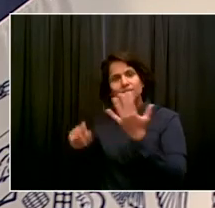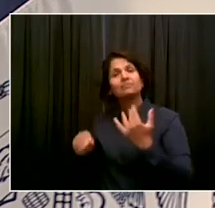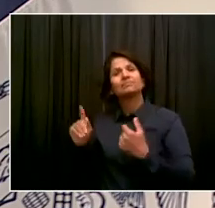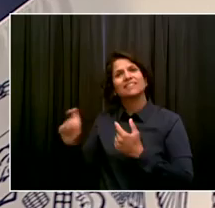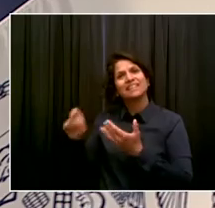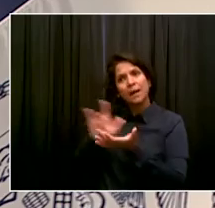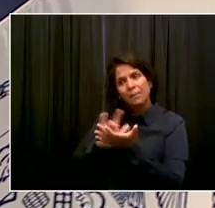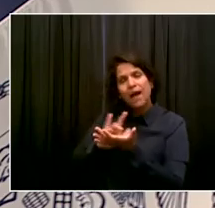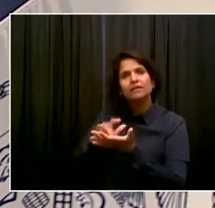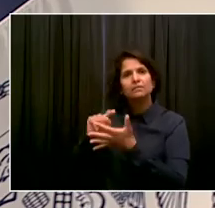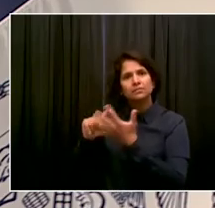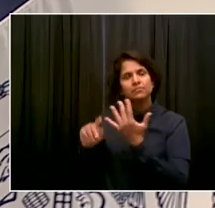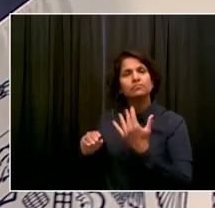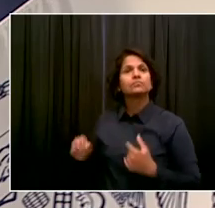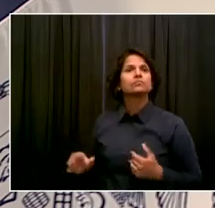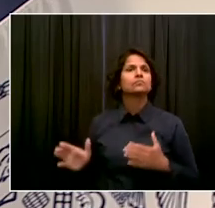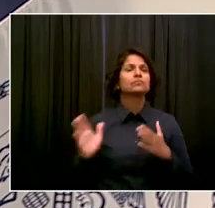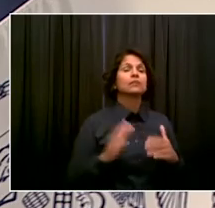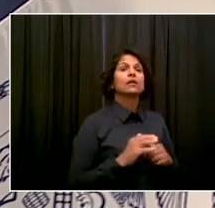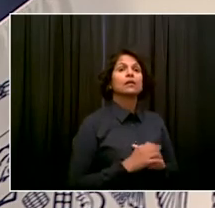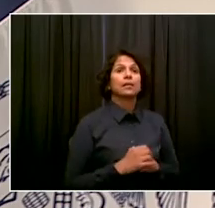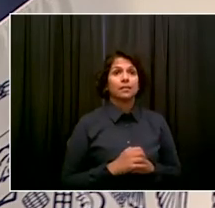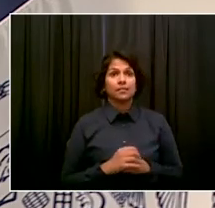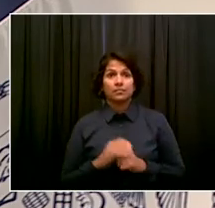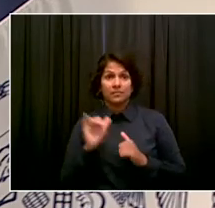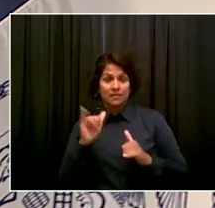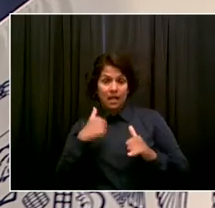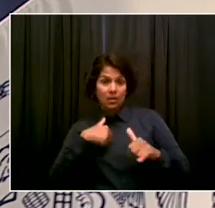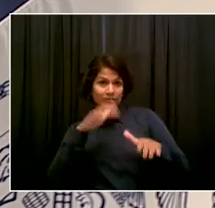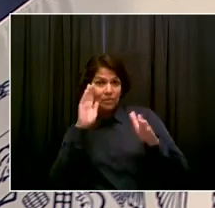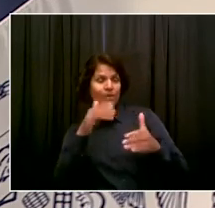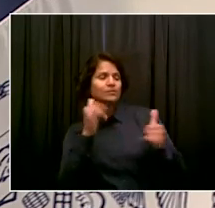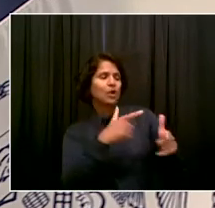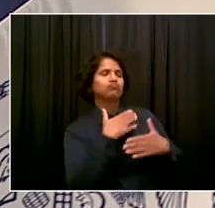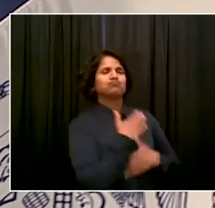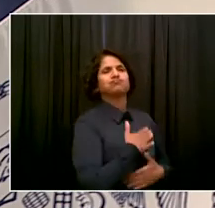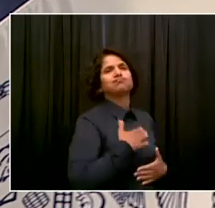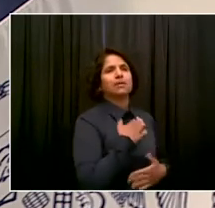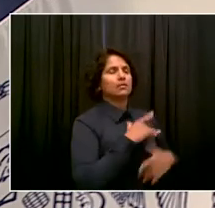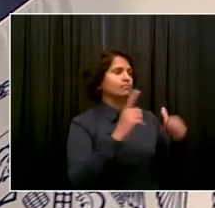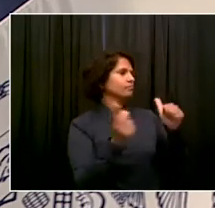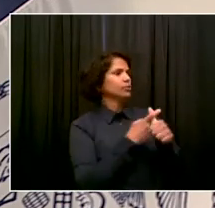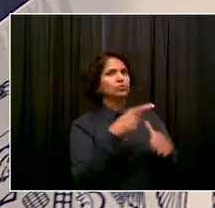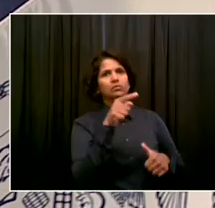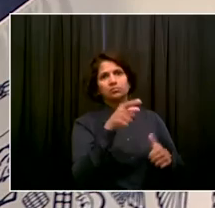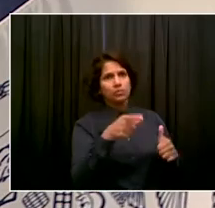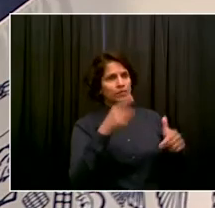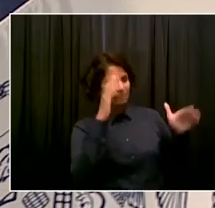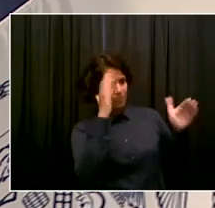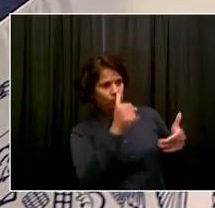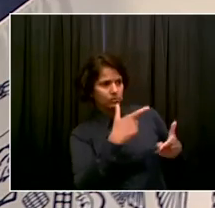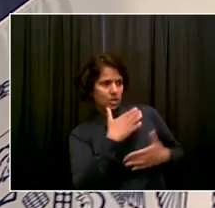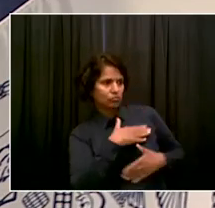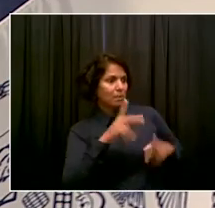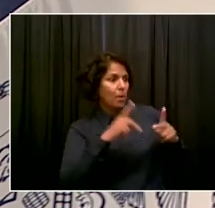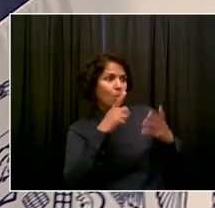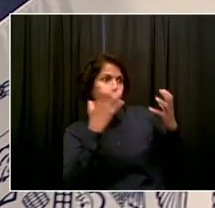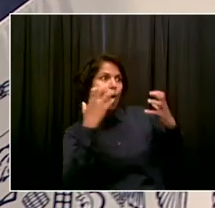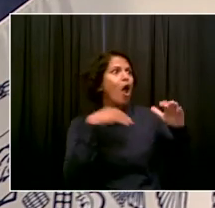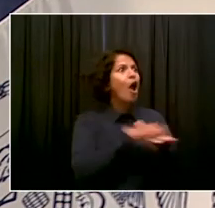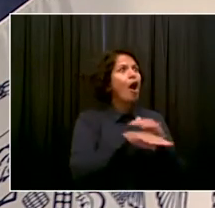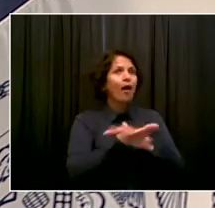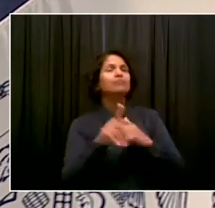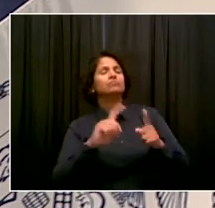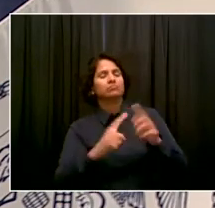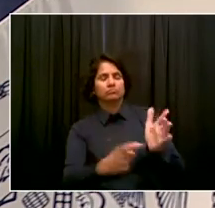exercising, whatever it may be. This is a very, very important place to make this change. Just think about what it'll mean for